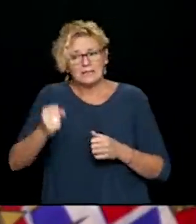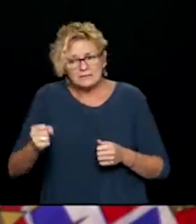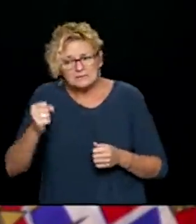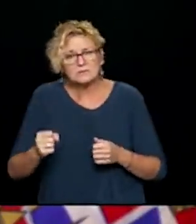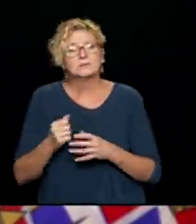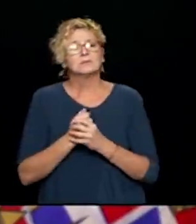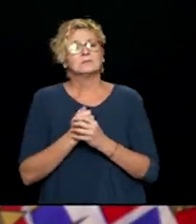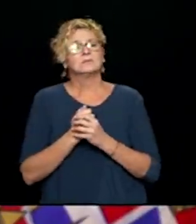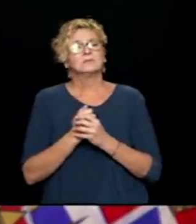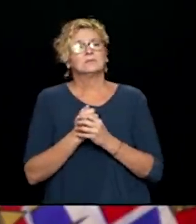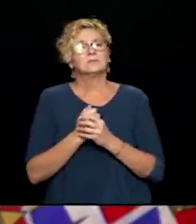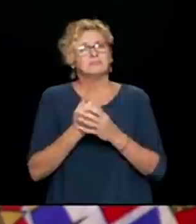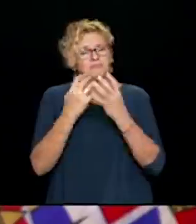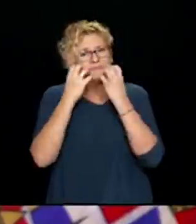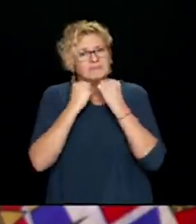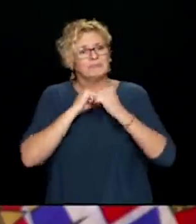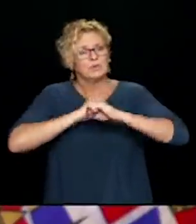our elders and our seniors.